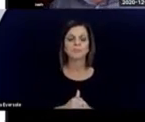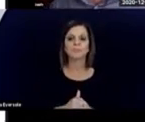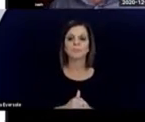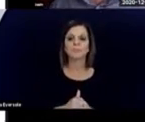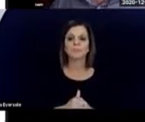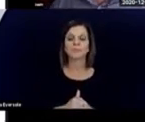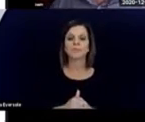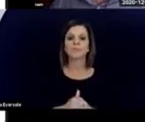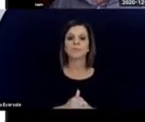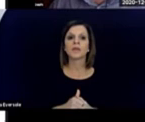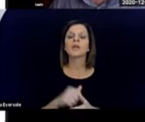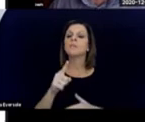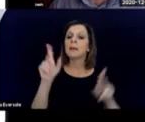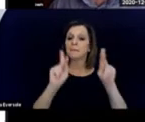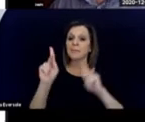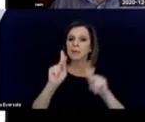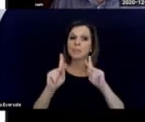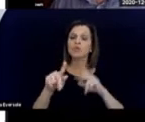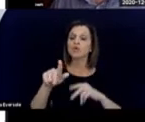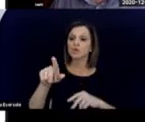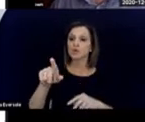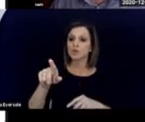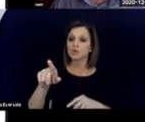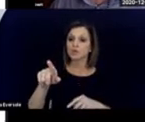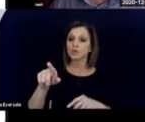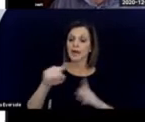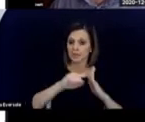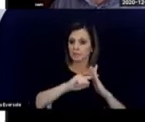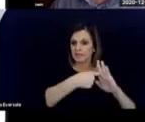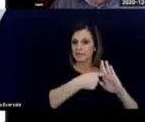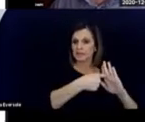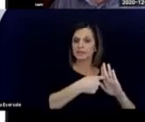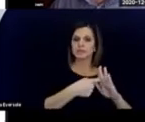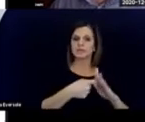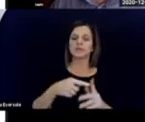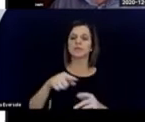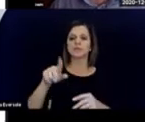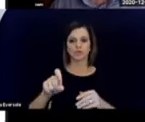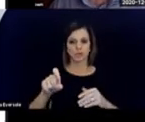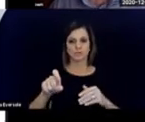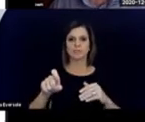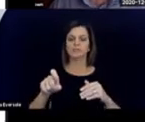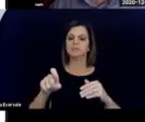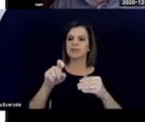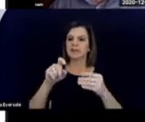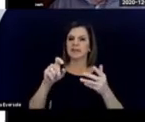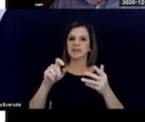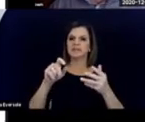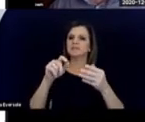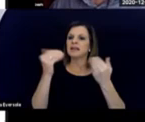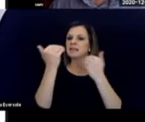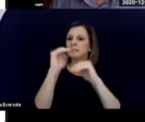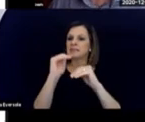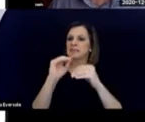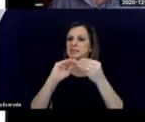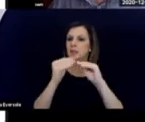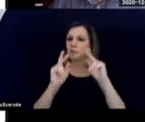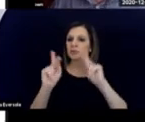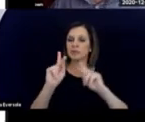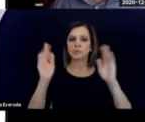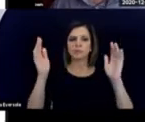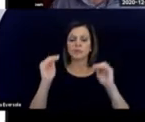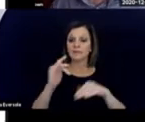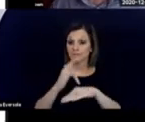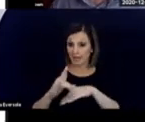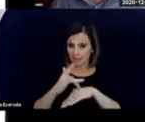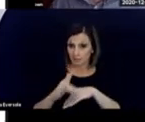That people should be, certainly at the beginning, limited in number. They need to be available. They need to be responsive